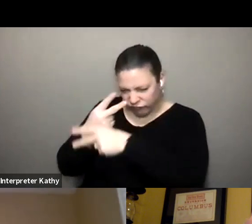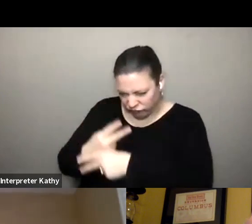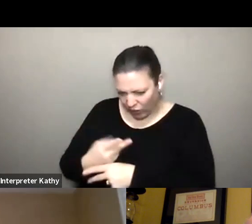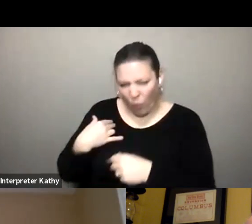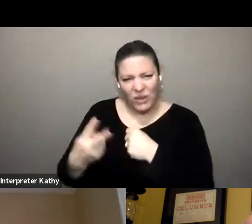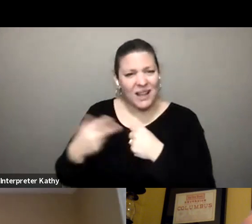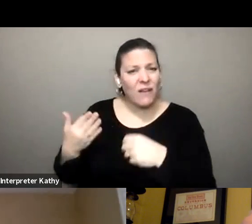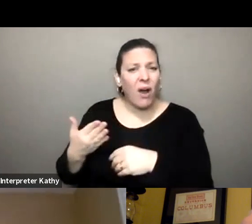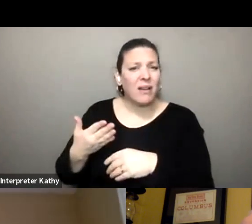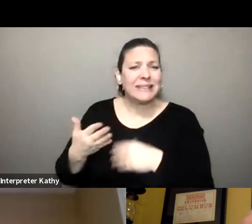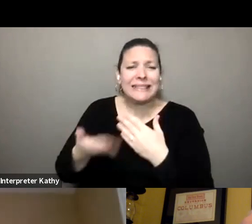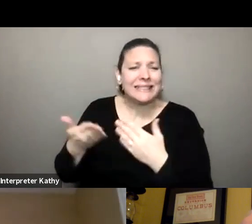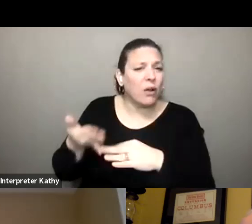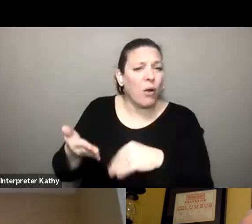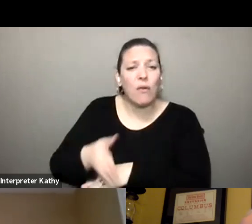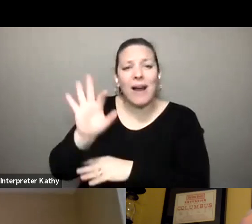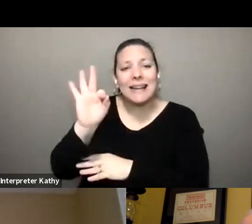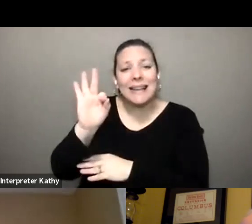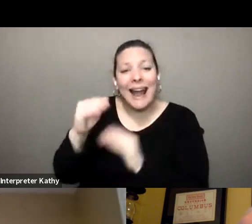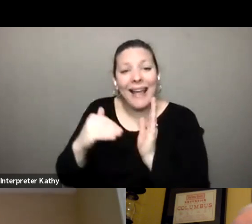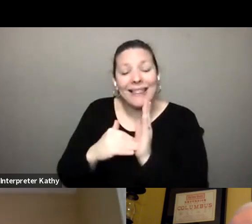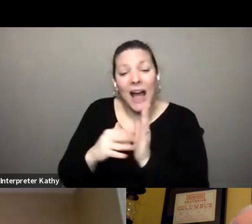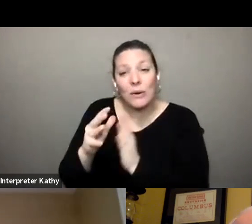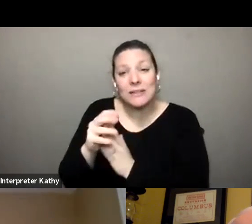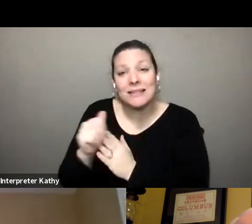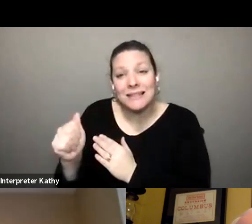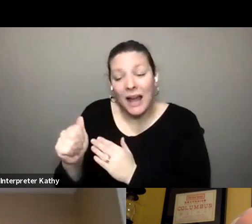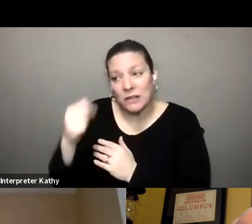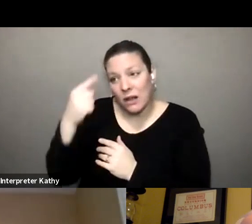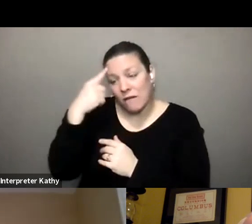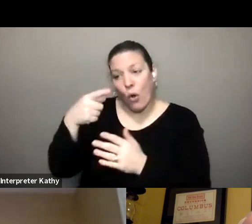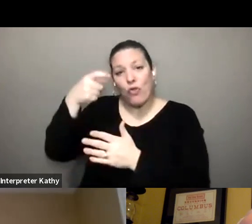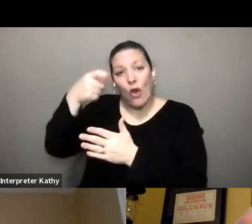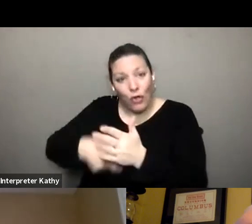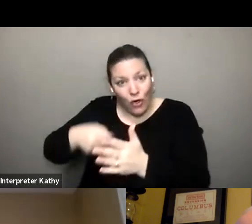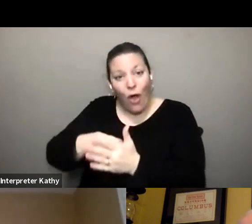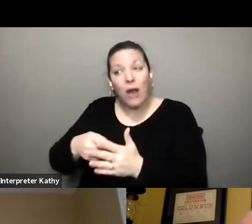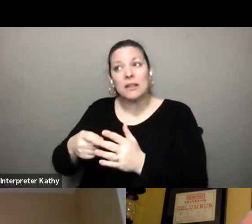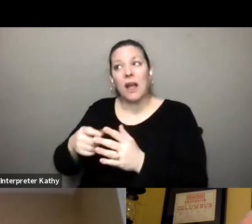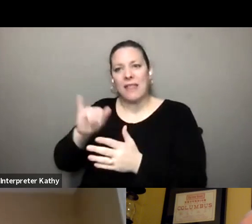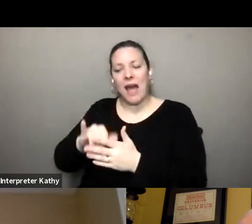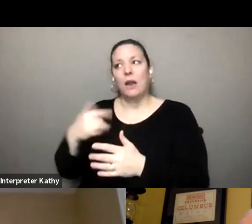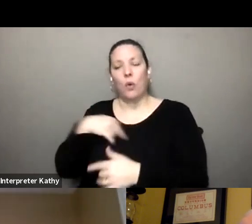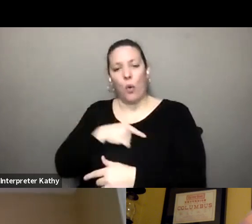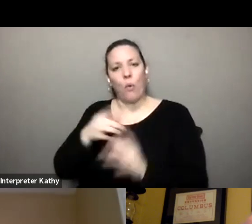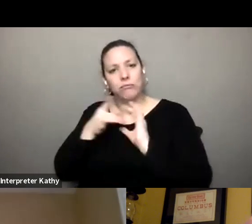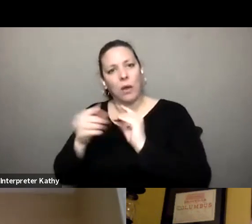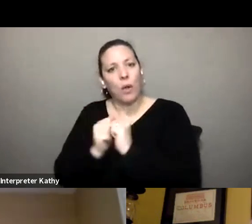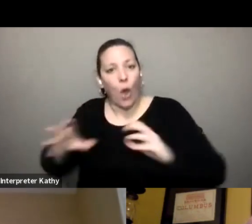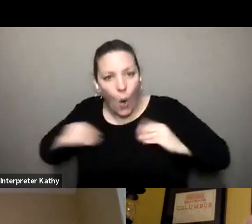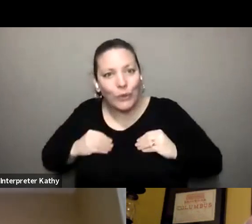over nine thousand dollars in terms of of the costs associated with owning a car so